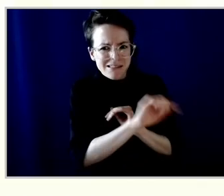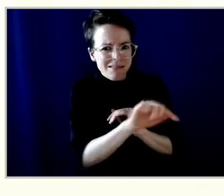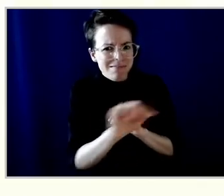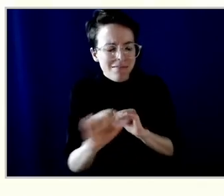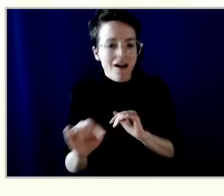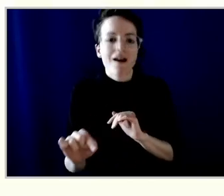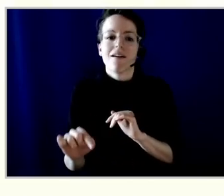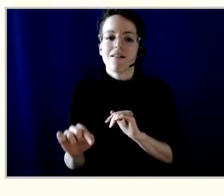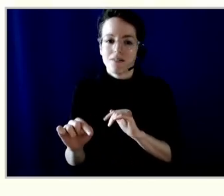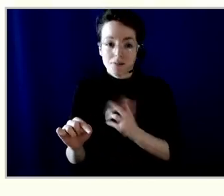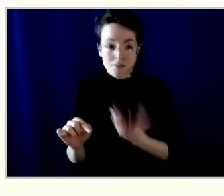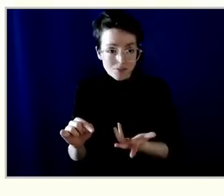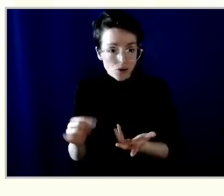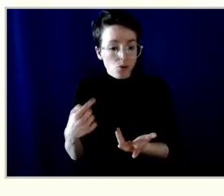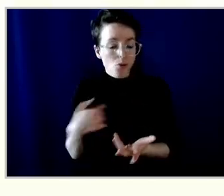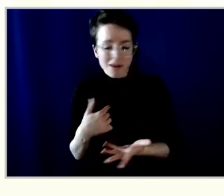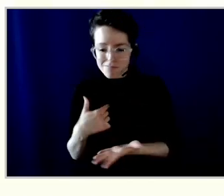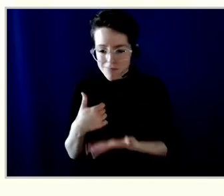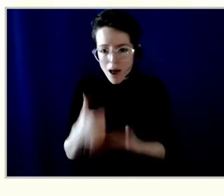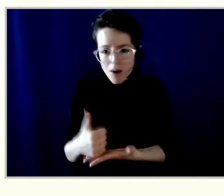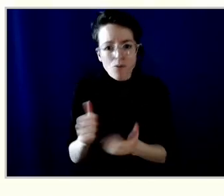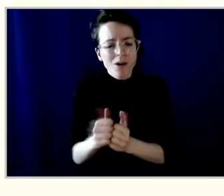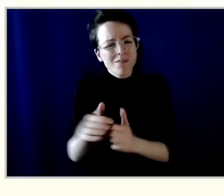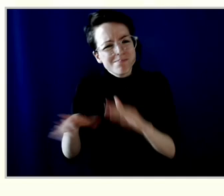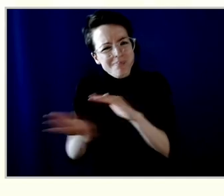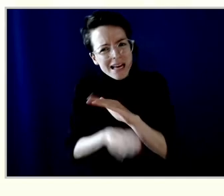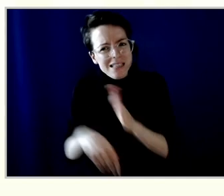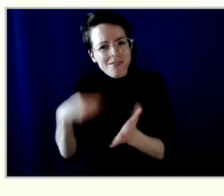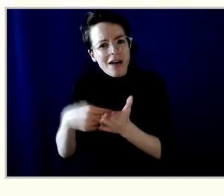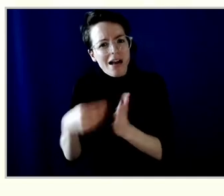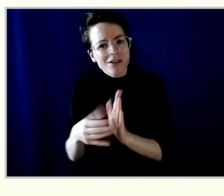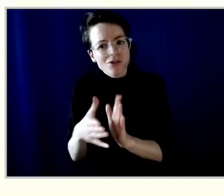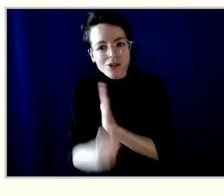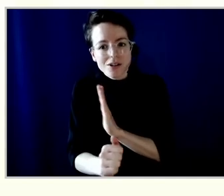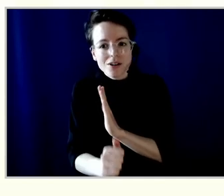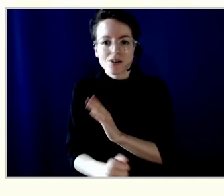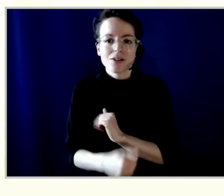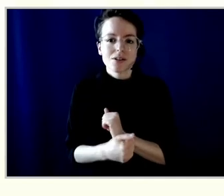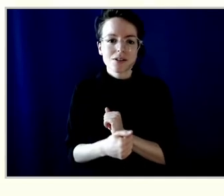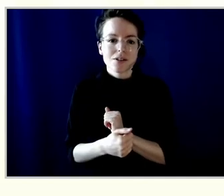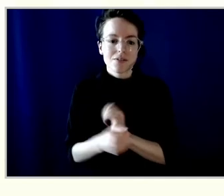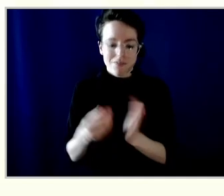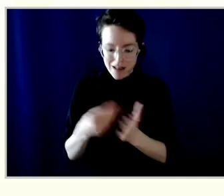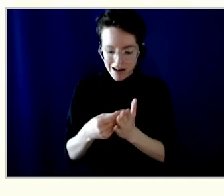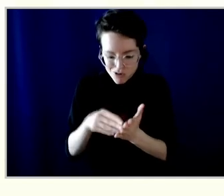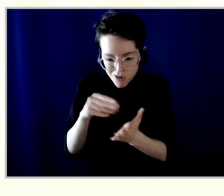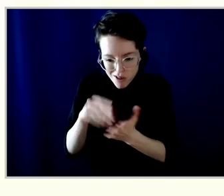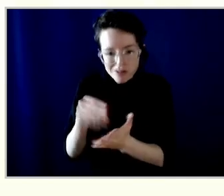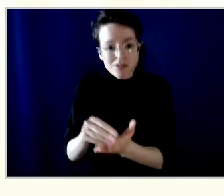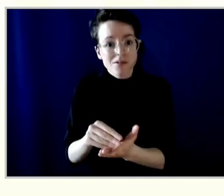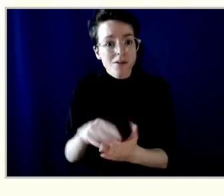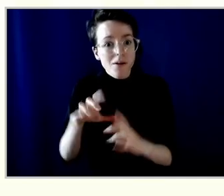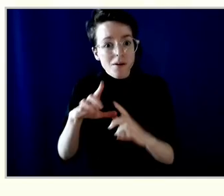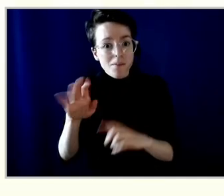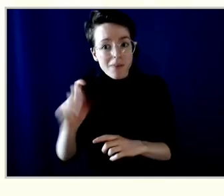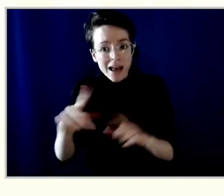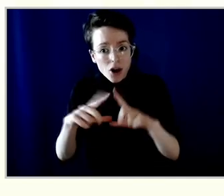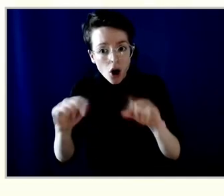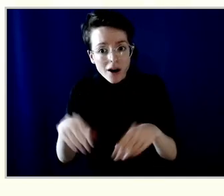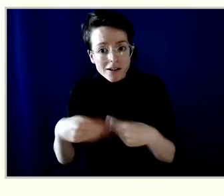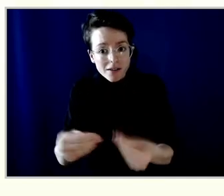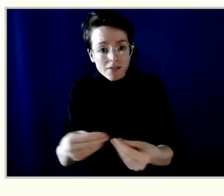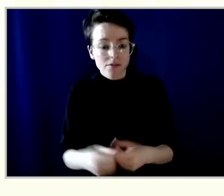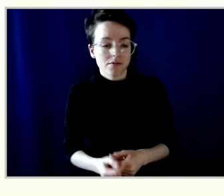literacy, cashing your check, getting a bank card. If it wasn't for them, a lot of people would not be able to get their welfare checks